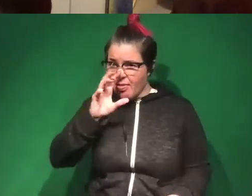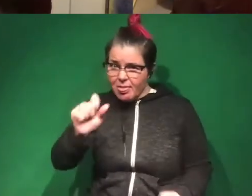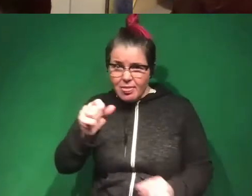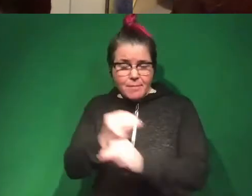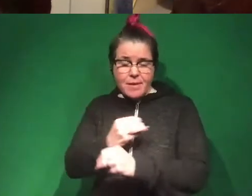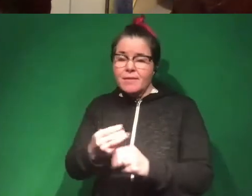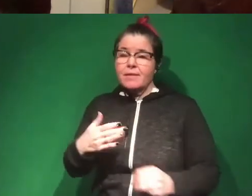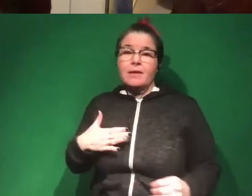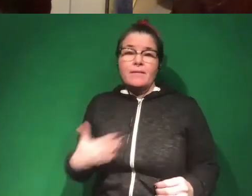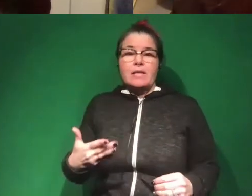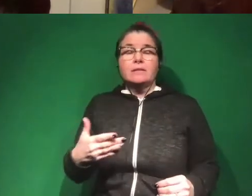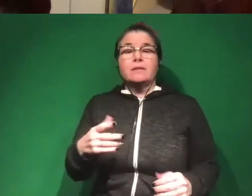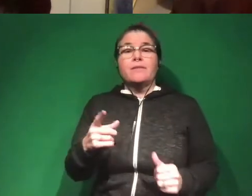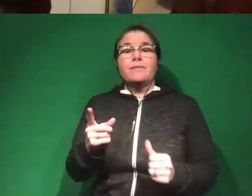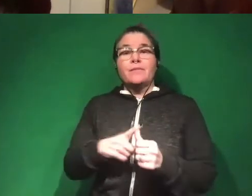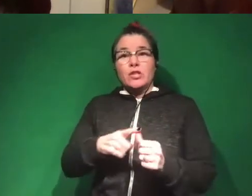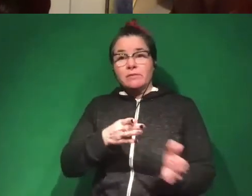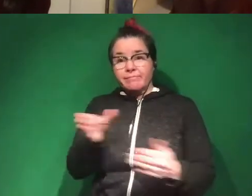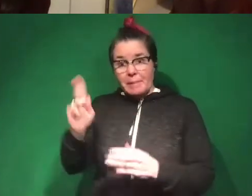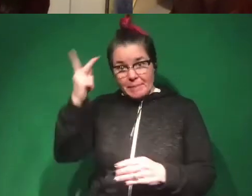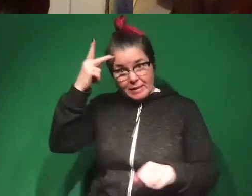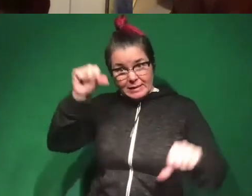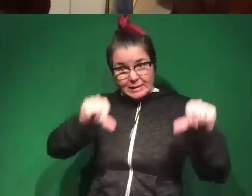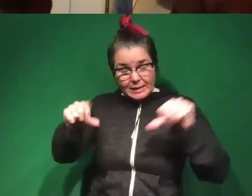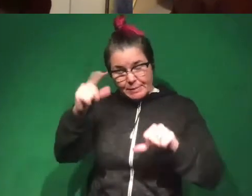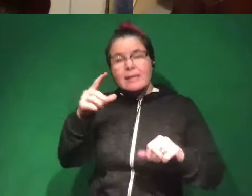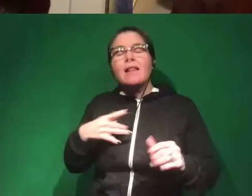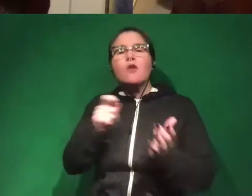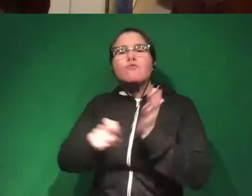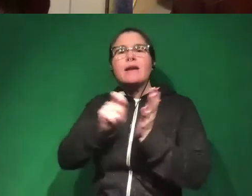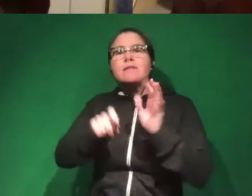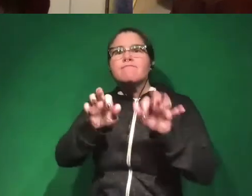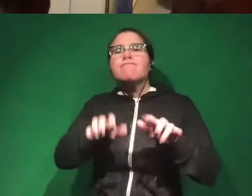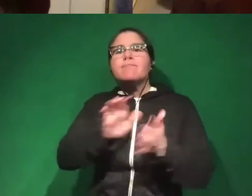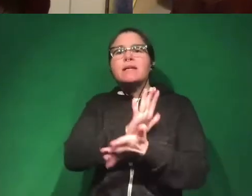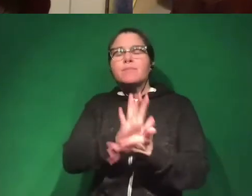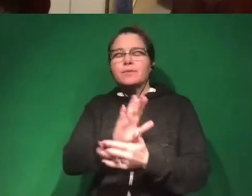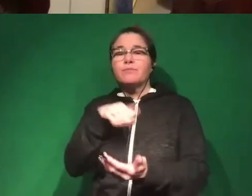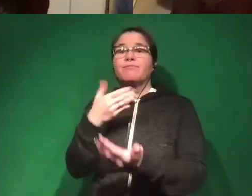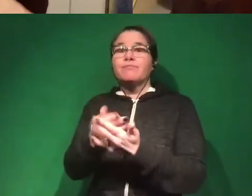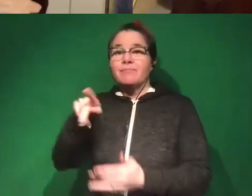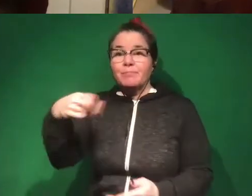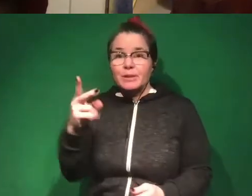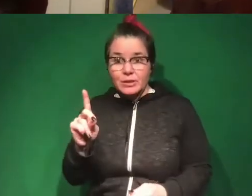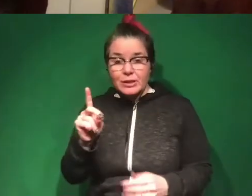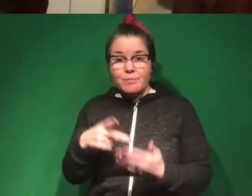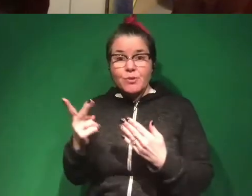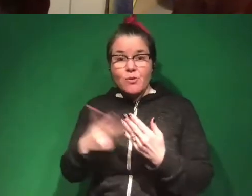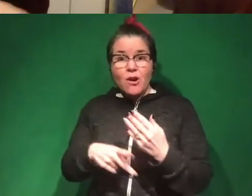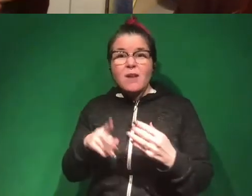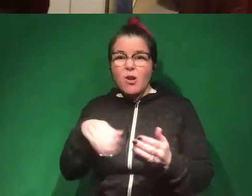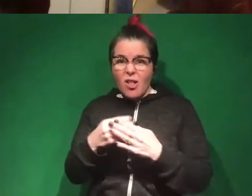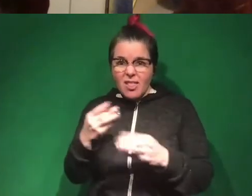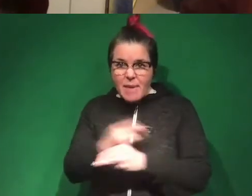confess I originally went to political science because I liked writing essays, and then I got to my PhD program, and the first year was nothing but math.